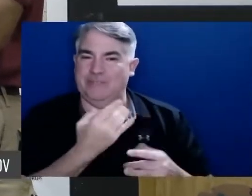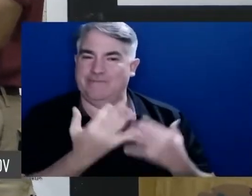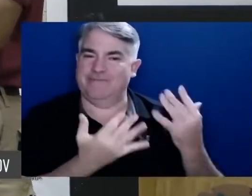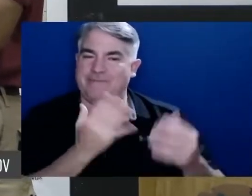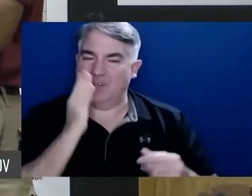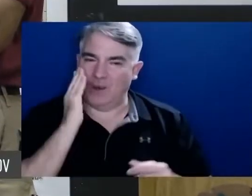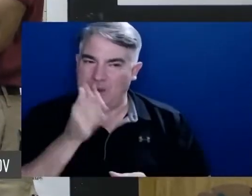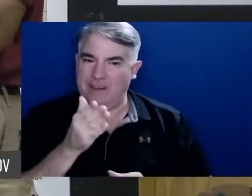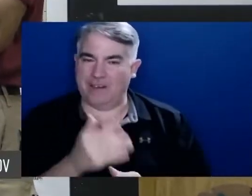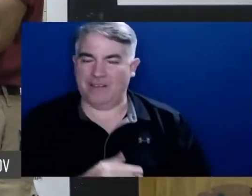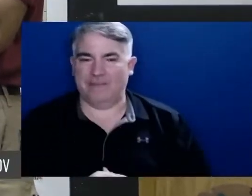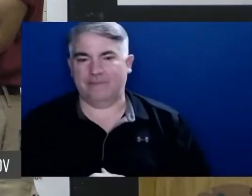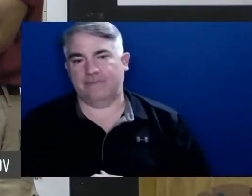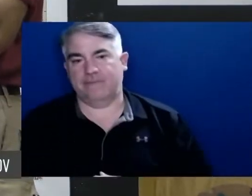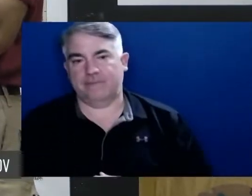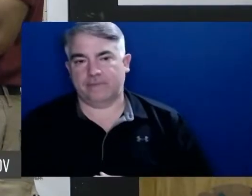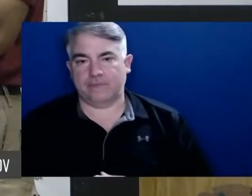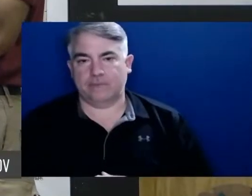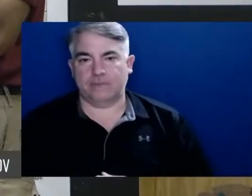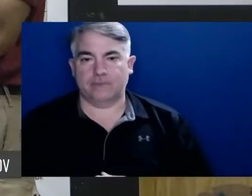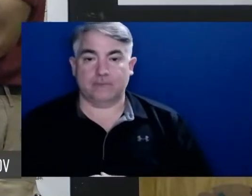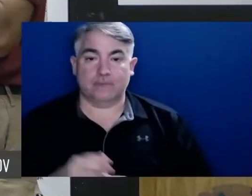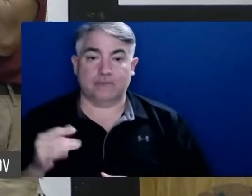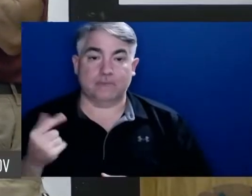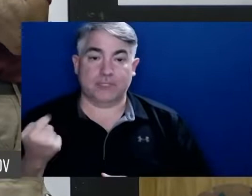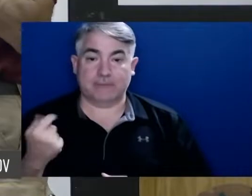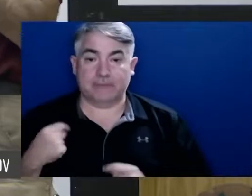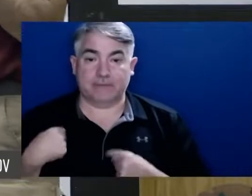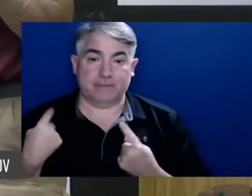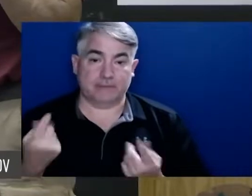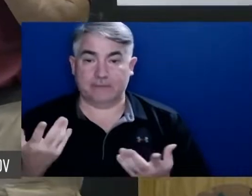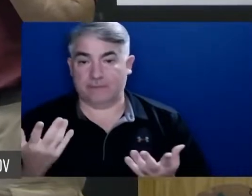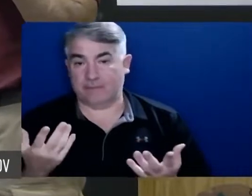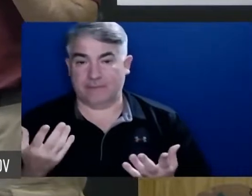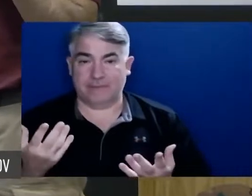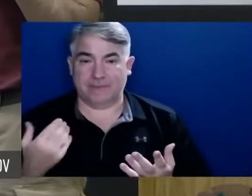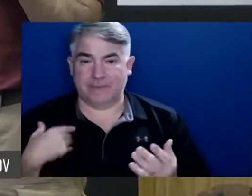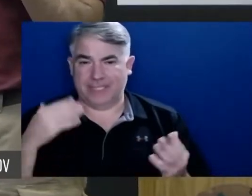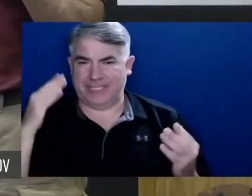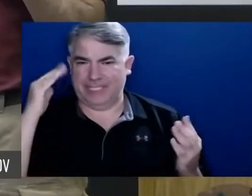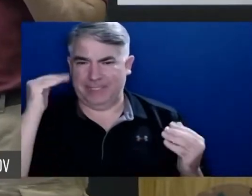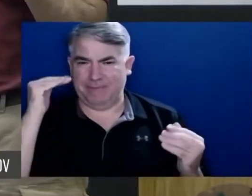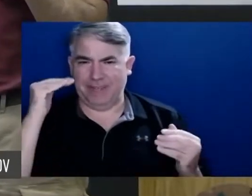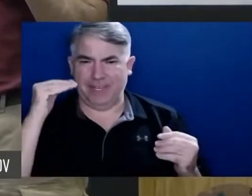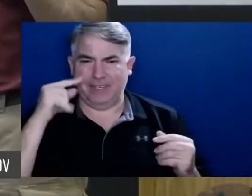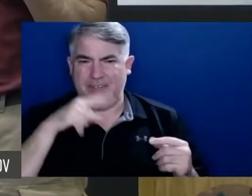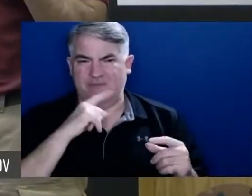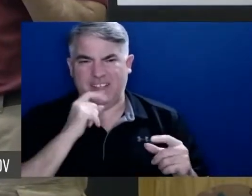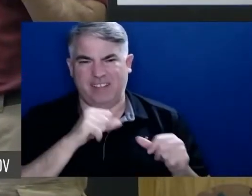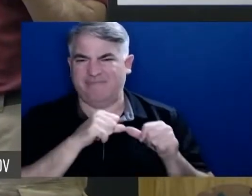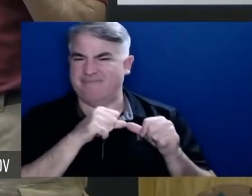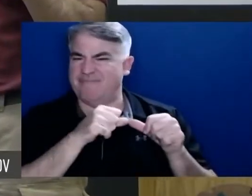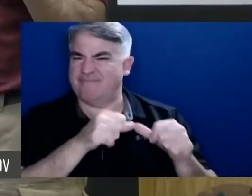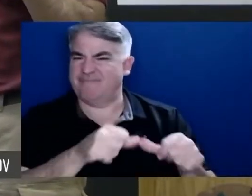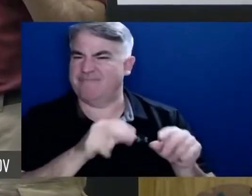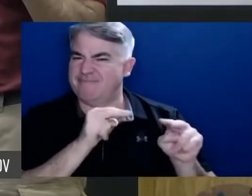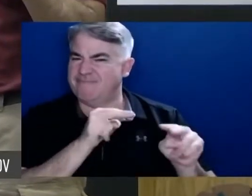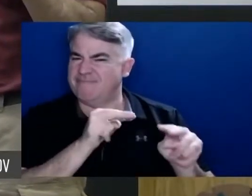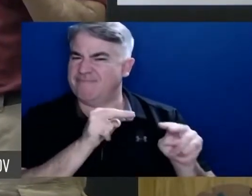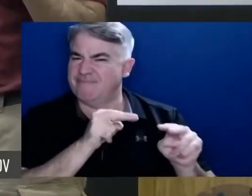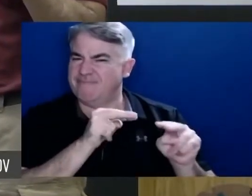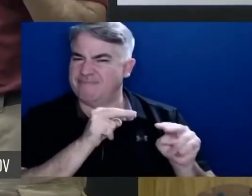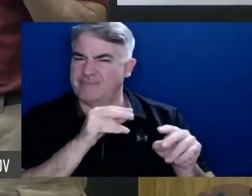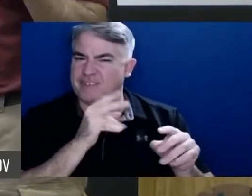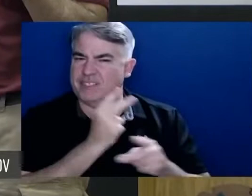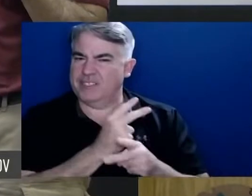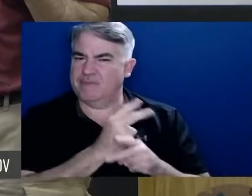pretty good update there I would expect that to continue in the future with those crews they're just going to keep on plugging away and knocking out any smoke they can